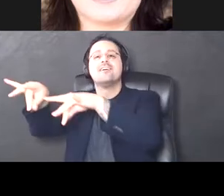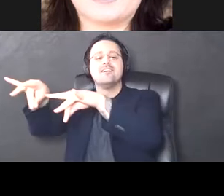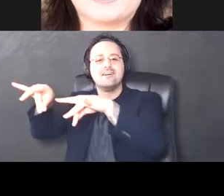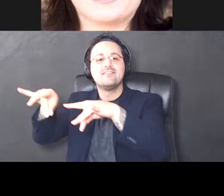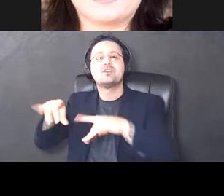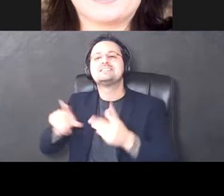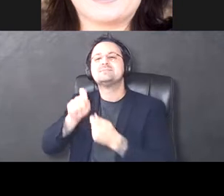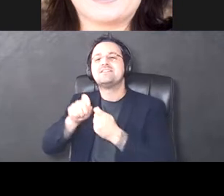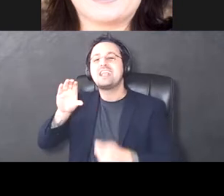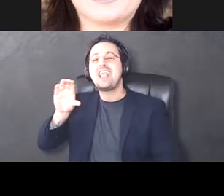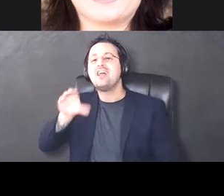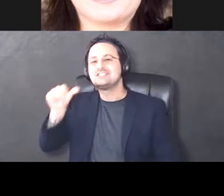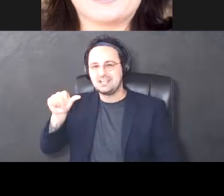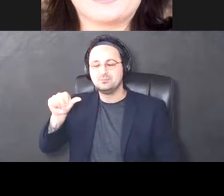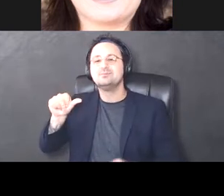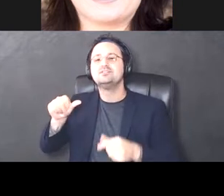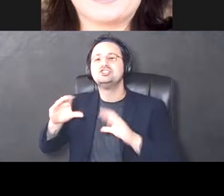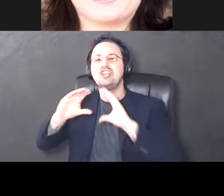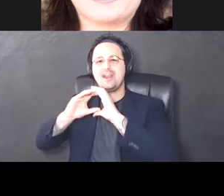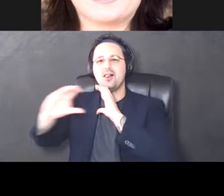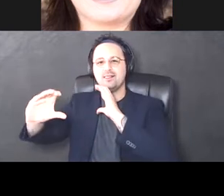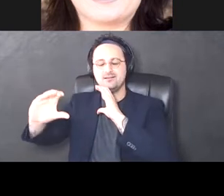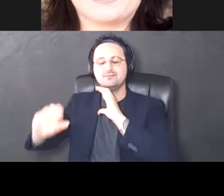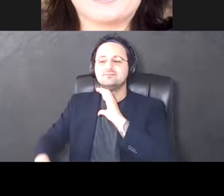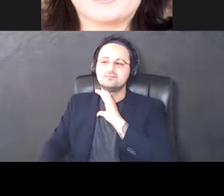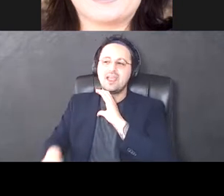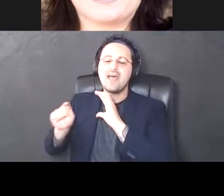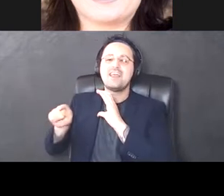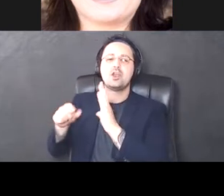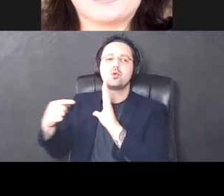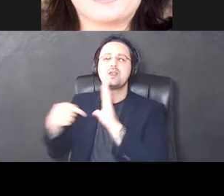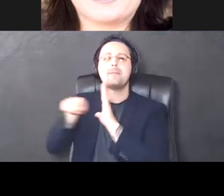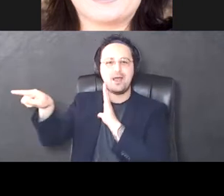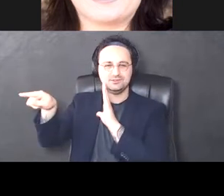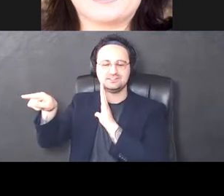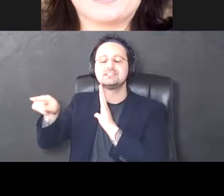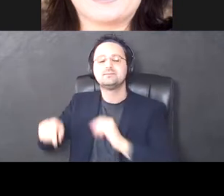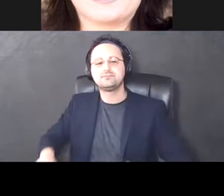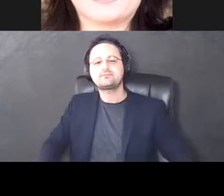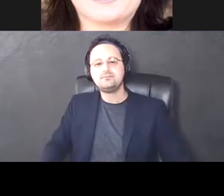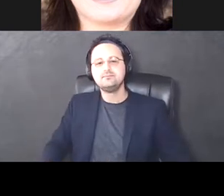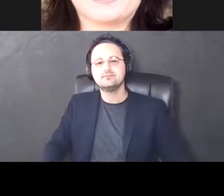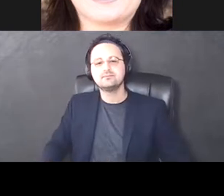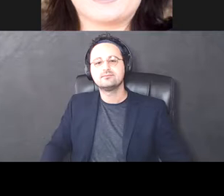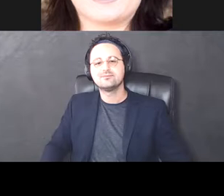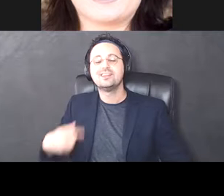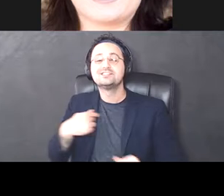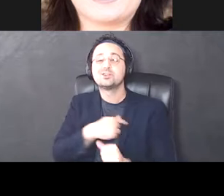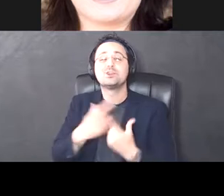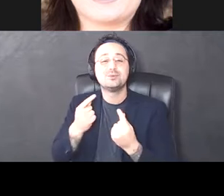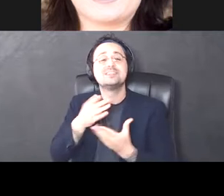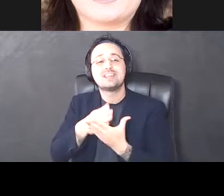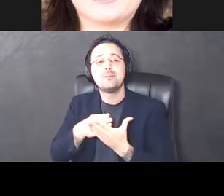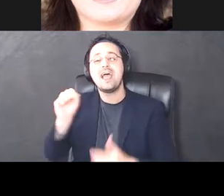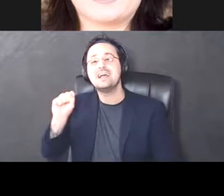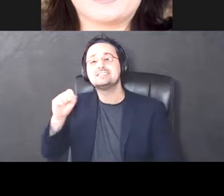channel that is highly expressed in these cells and drives their rebound firing. Um, and so we're, uh, doing some SH RNA